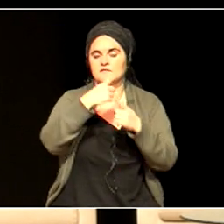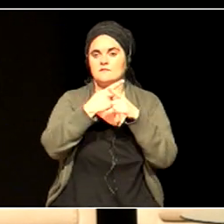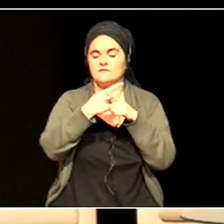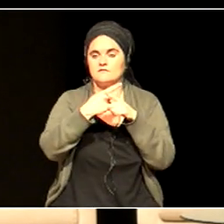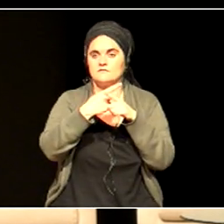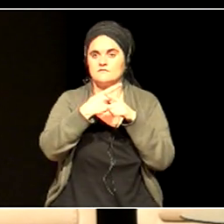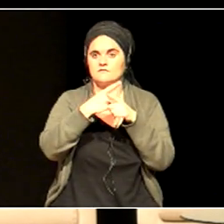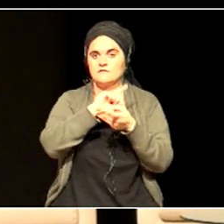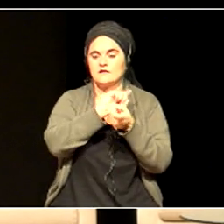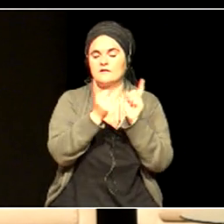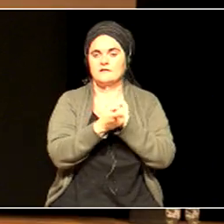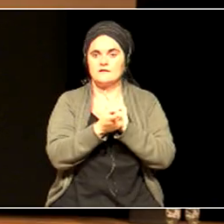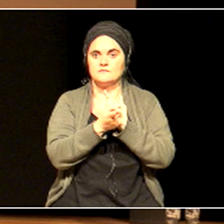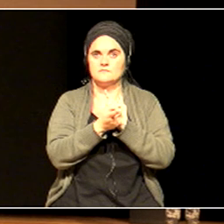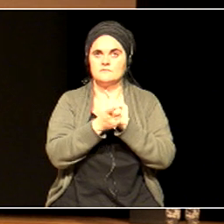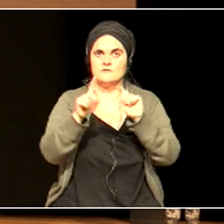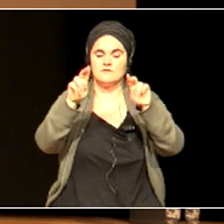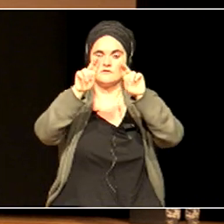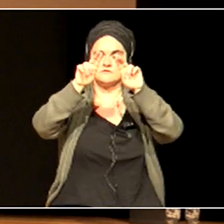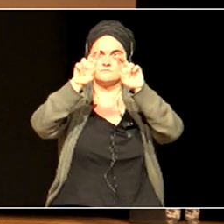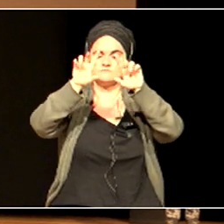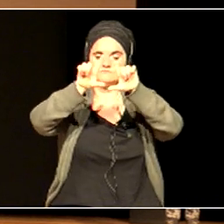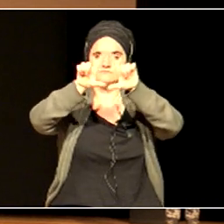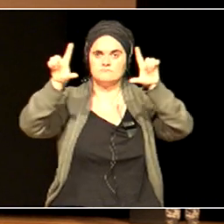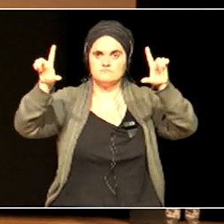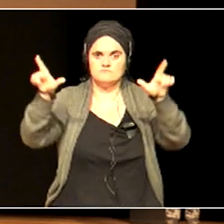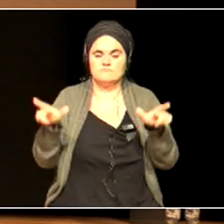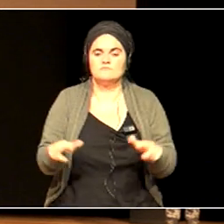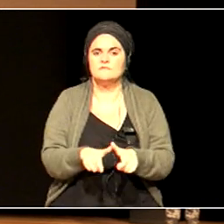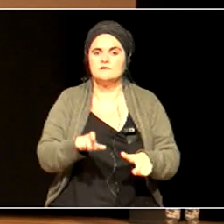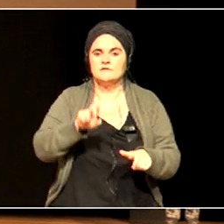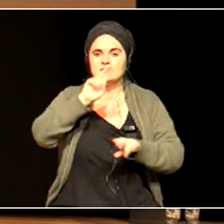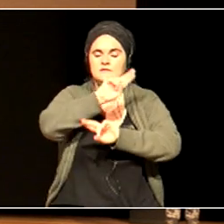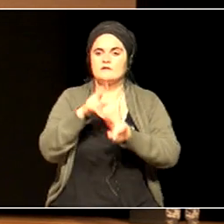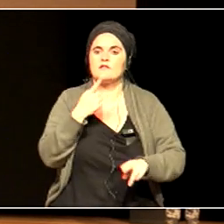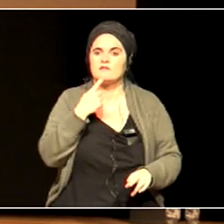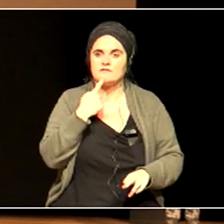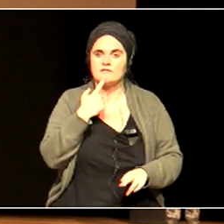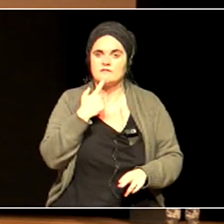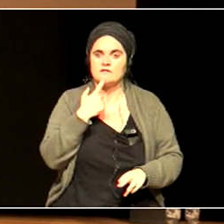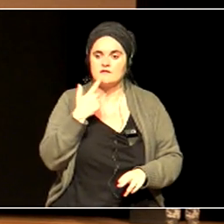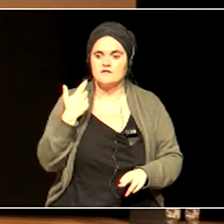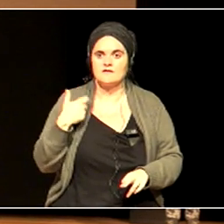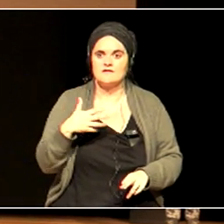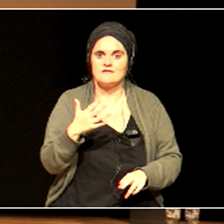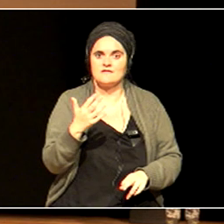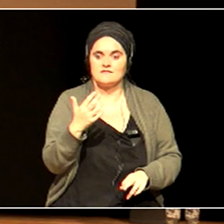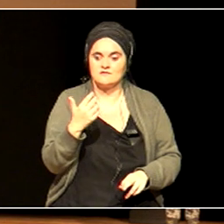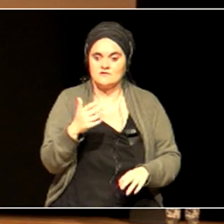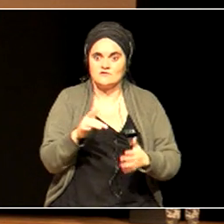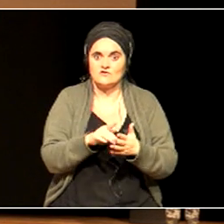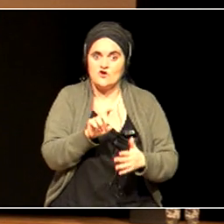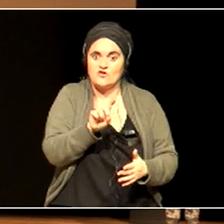12 years, it's now 11 years, to achieve massive decarbonisation, to keep